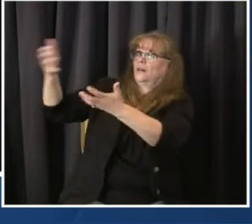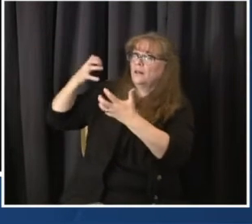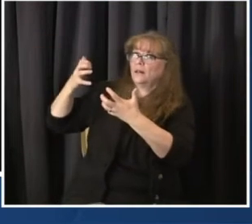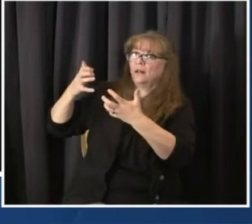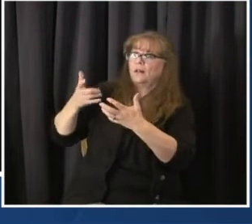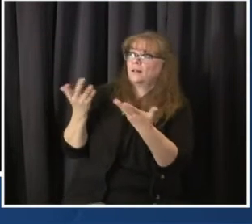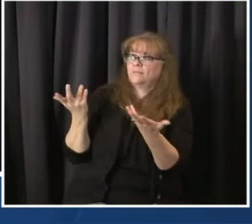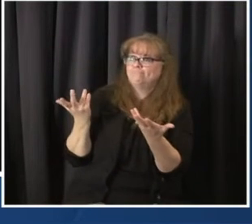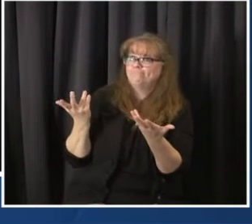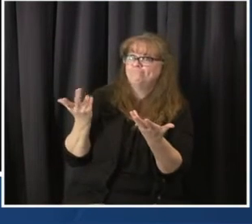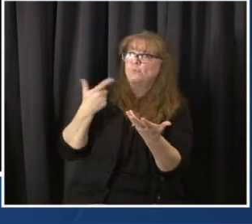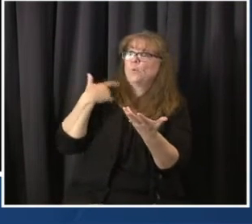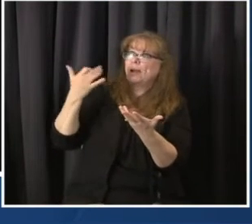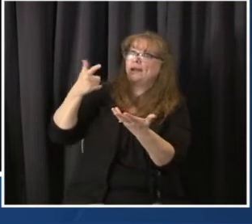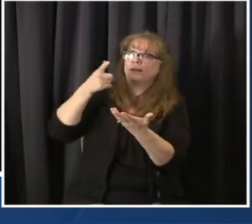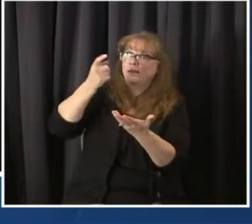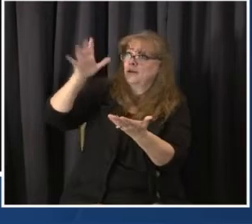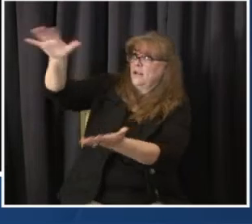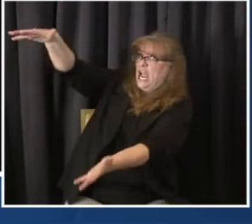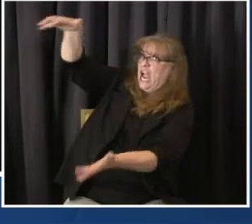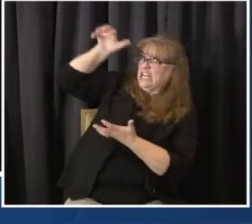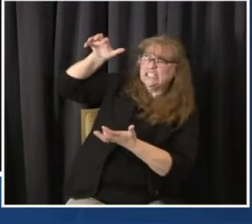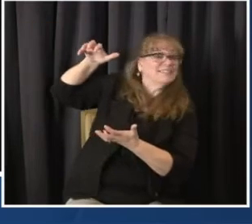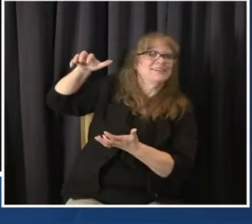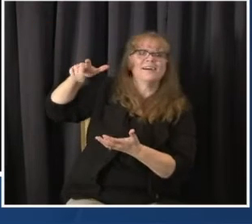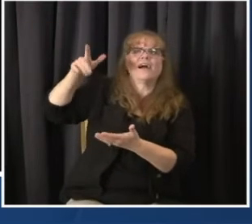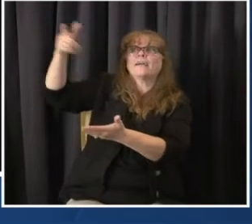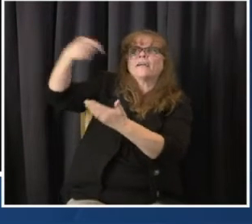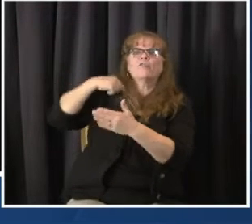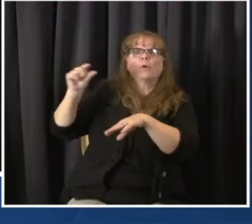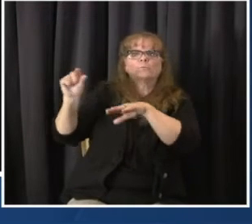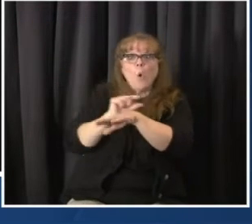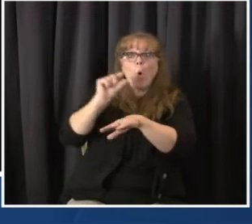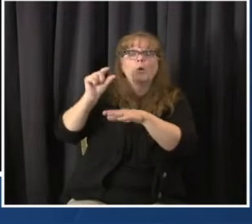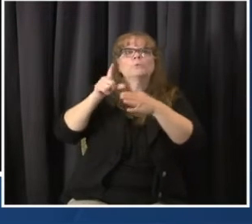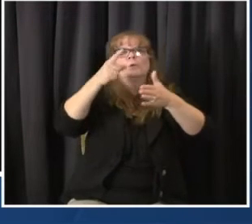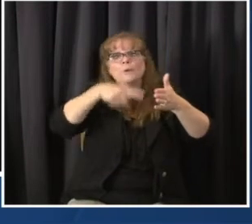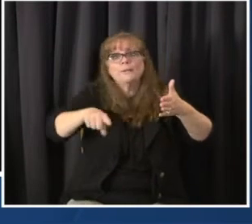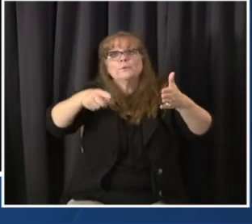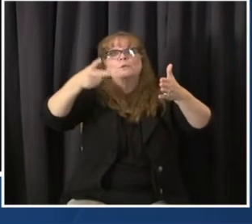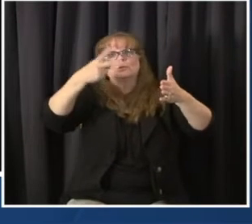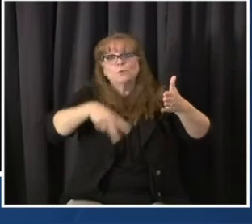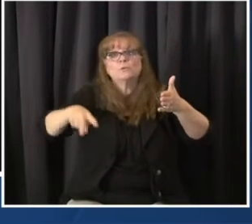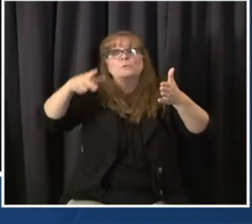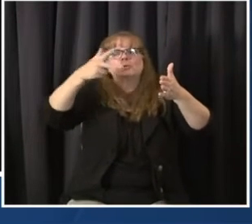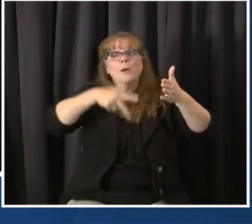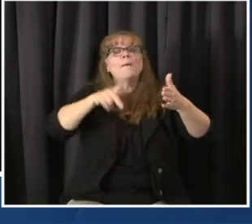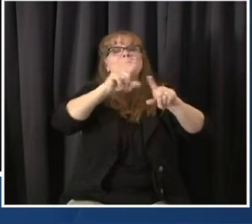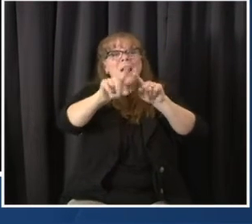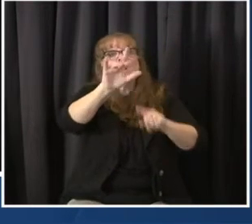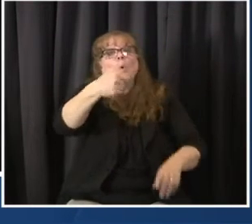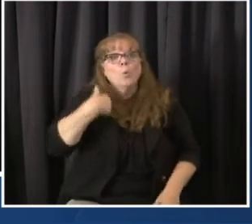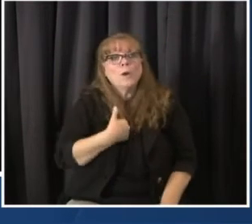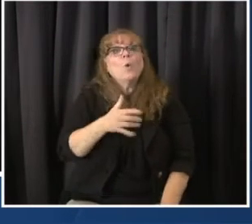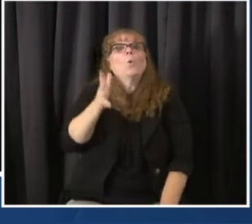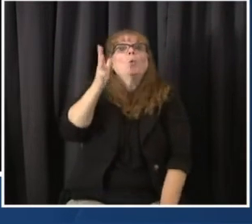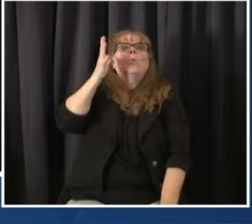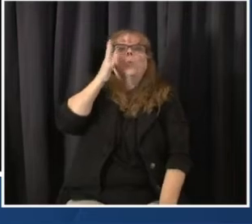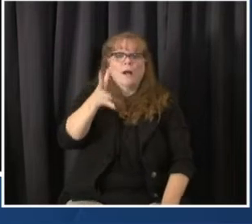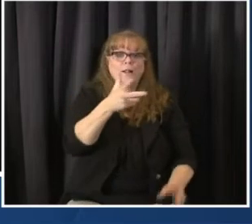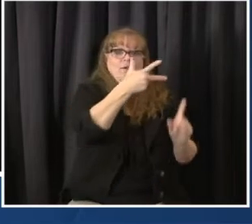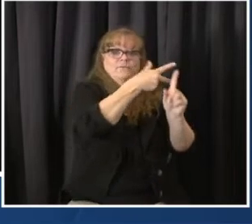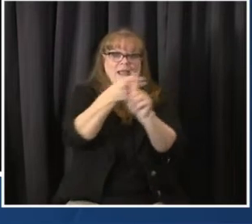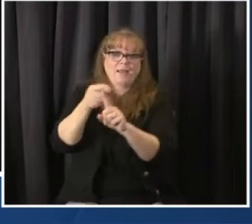weeks or four weeks or might not hear back for a week. But there will also be folks who've already gotten it and will be getting it this week.